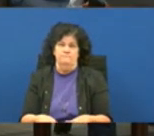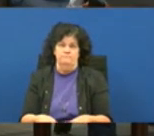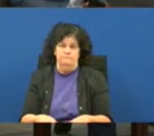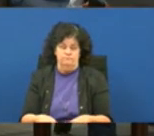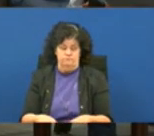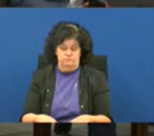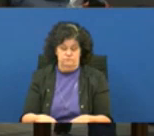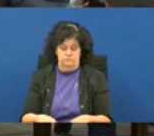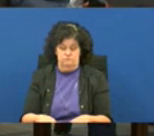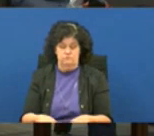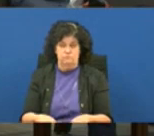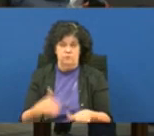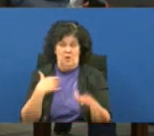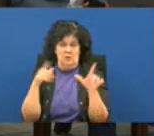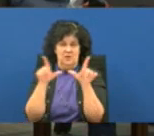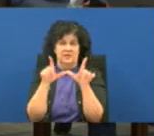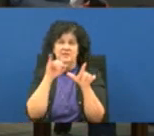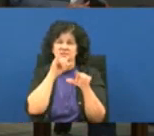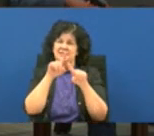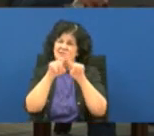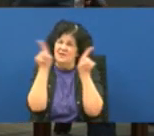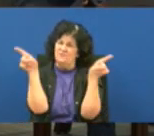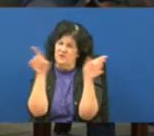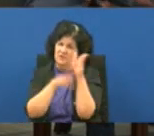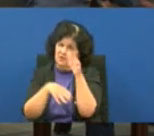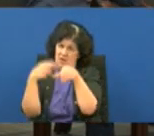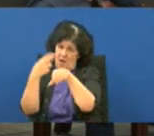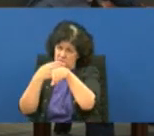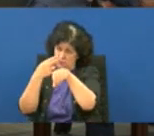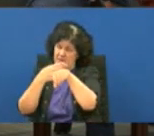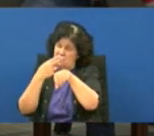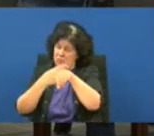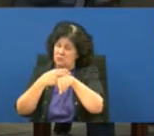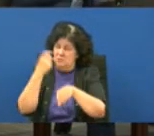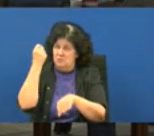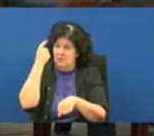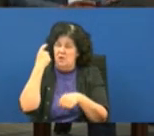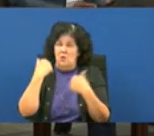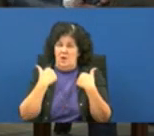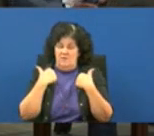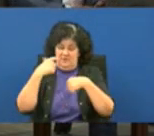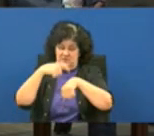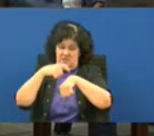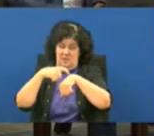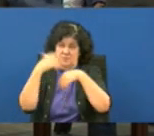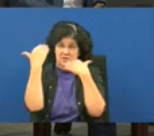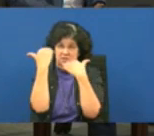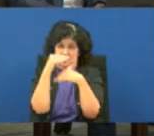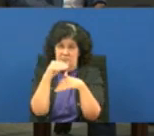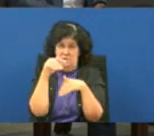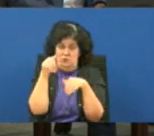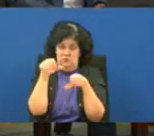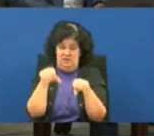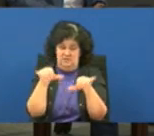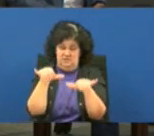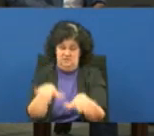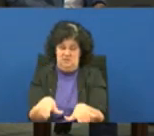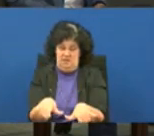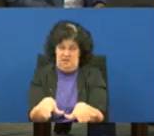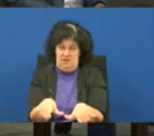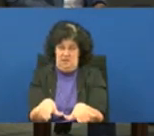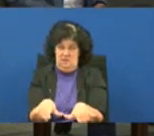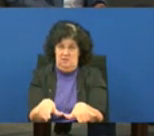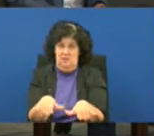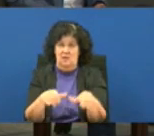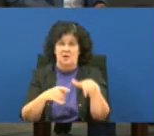so our license is a lot different from a hospital or inpatient facility in the sense that there is a time limit that you can even be in the facility the um